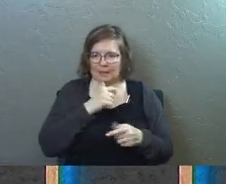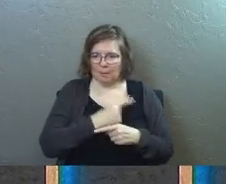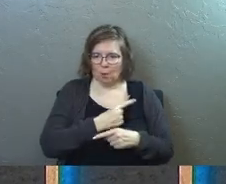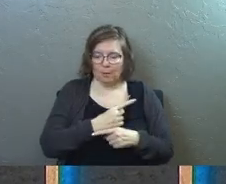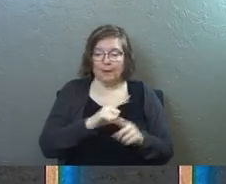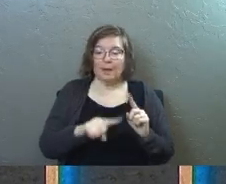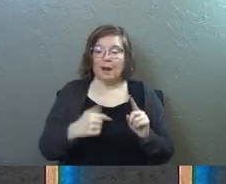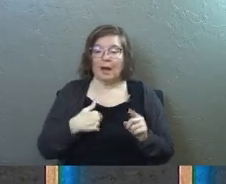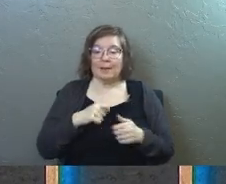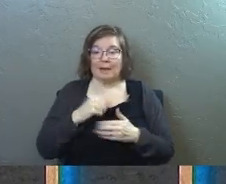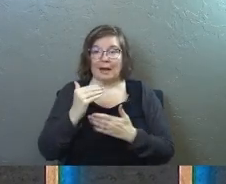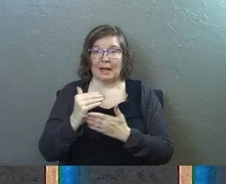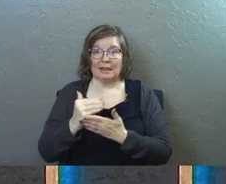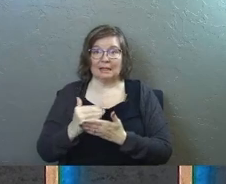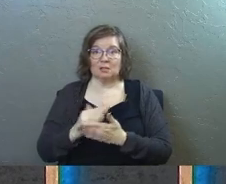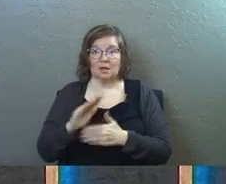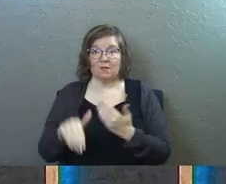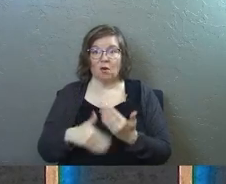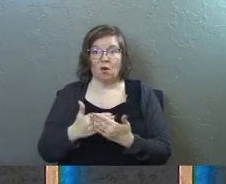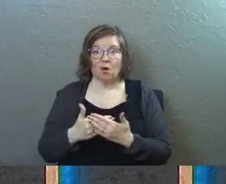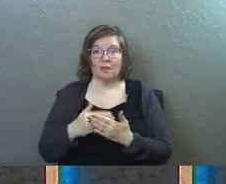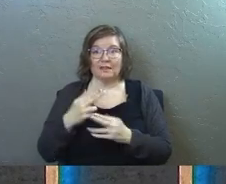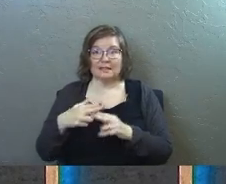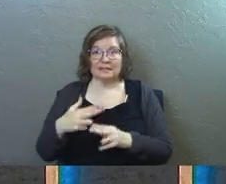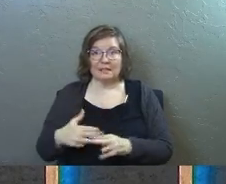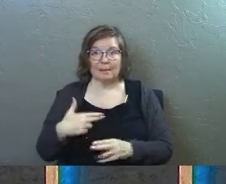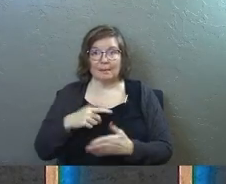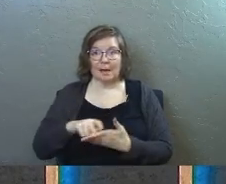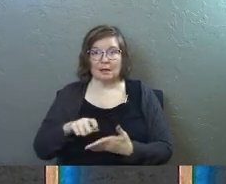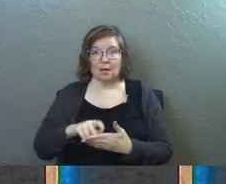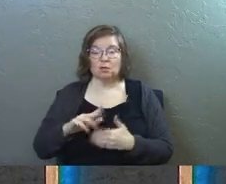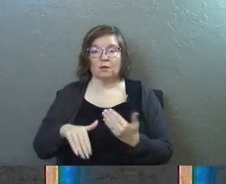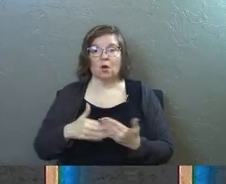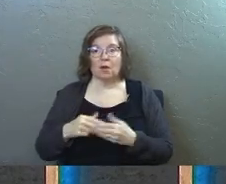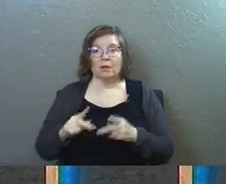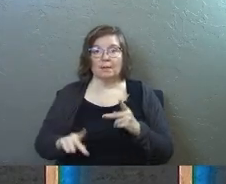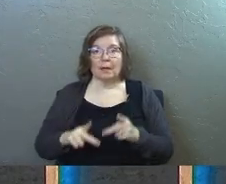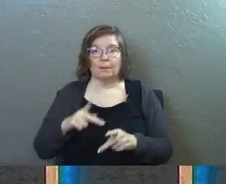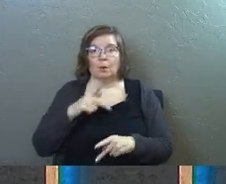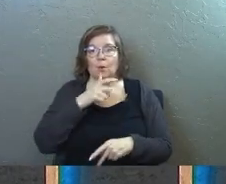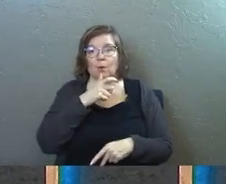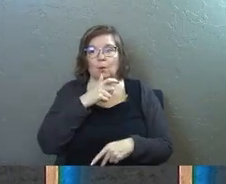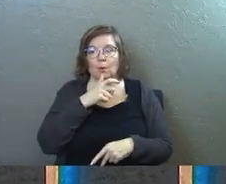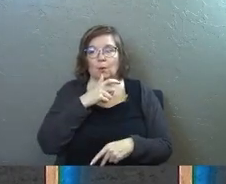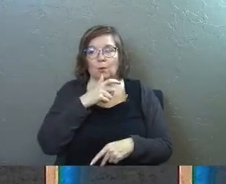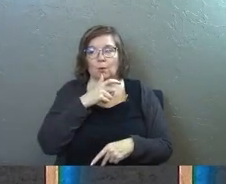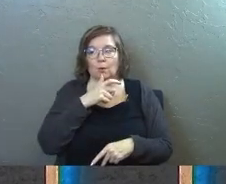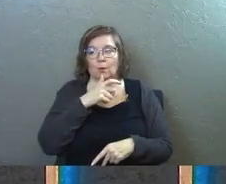inappropriate but I made a list of all these names in my notes of all these people who